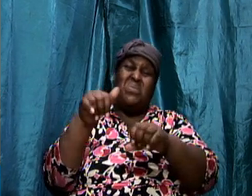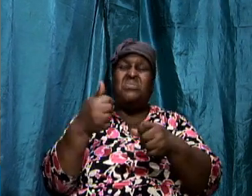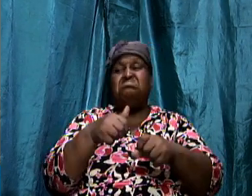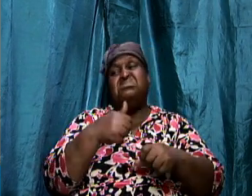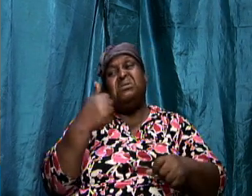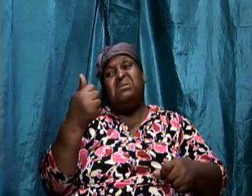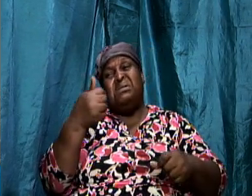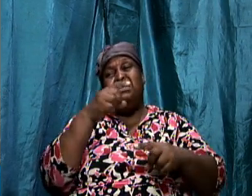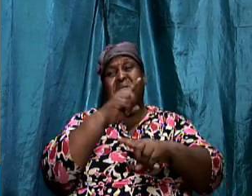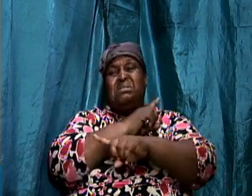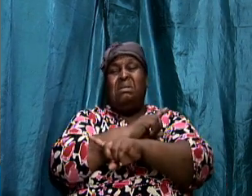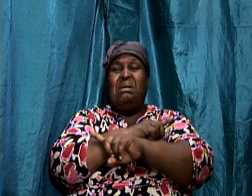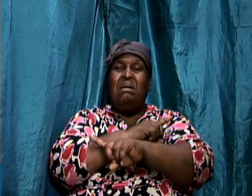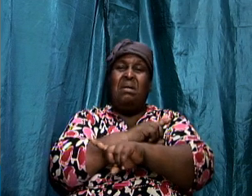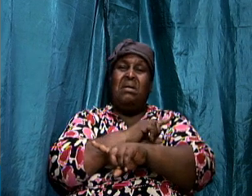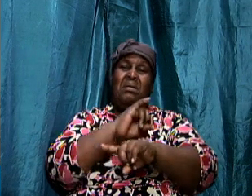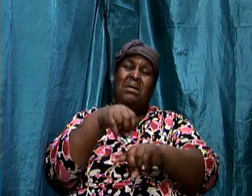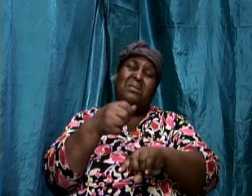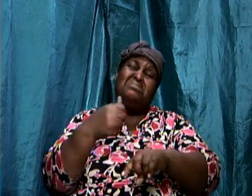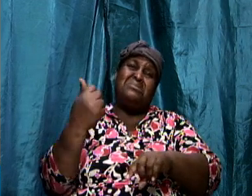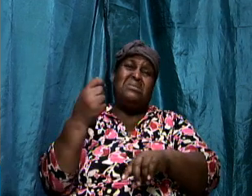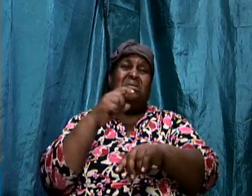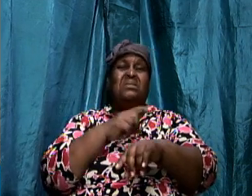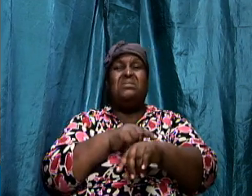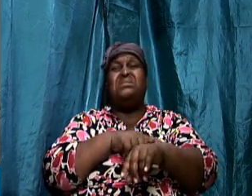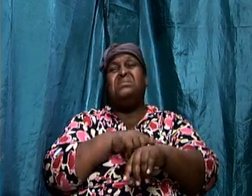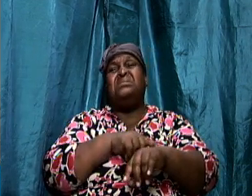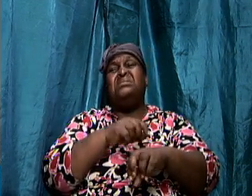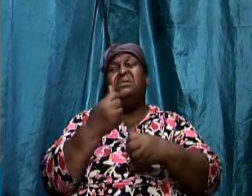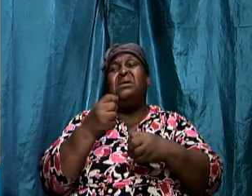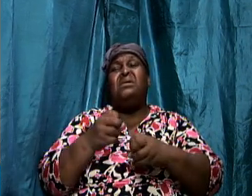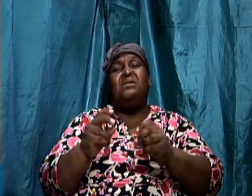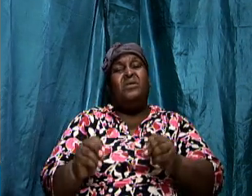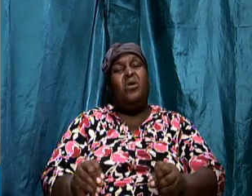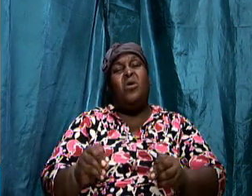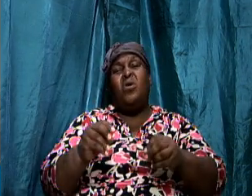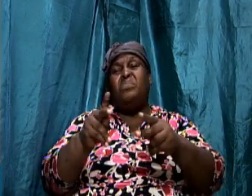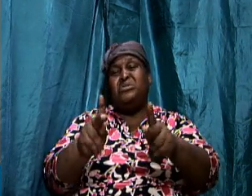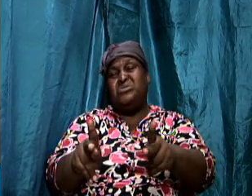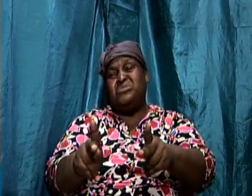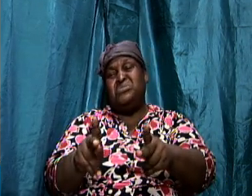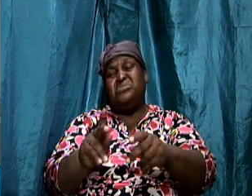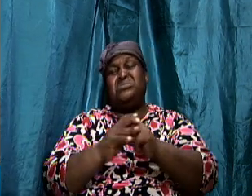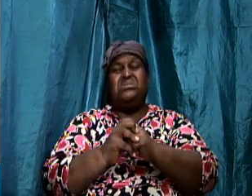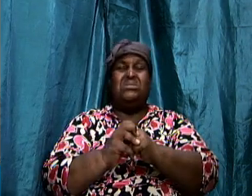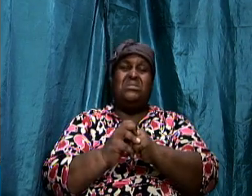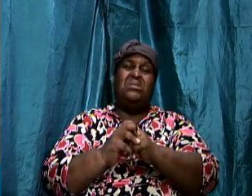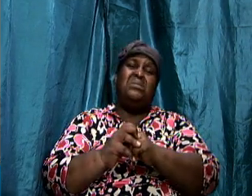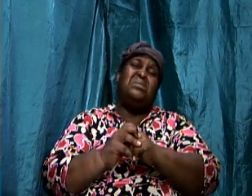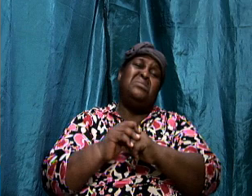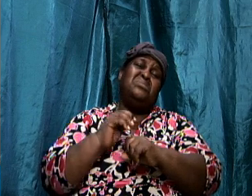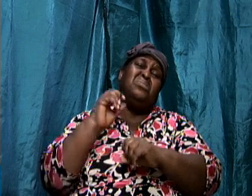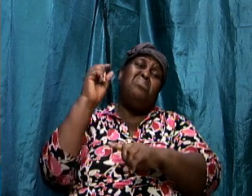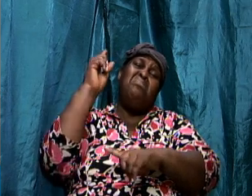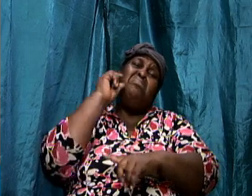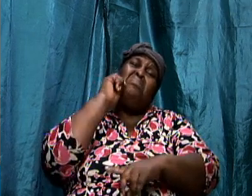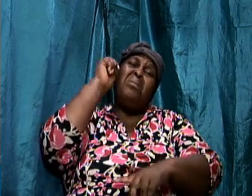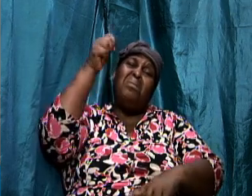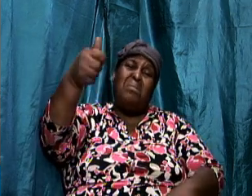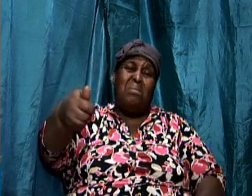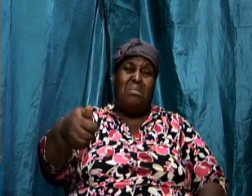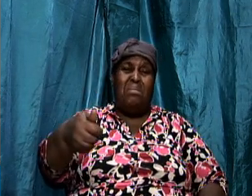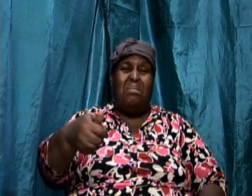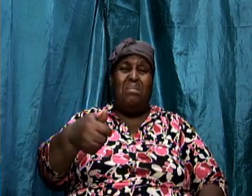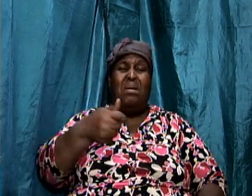day just another time or it's just another opportunity tomorrow i will i will try to know